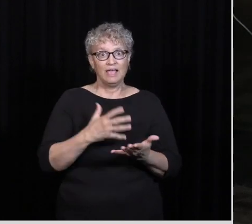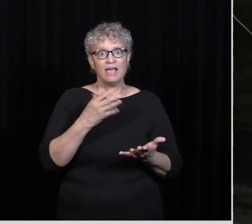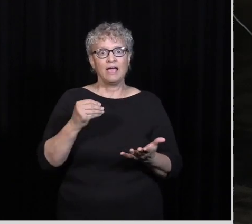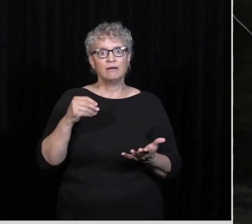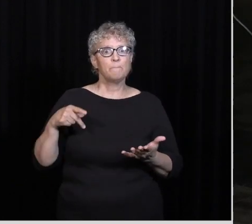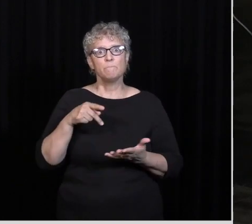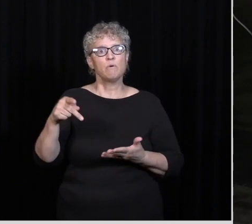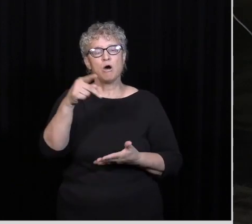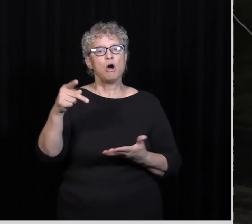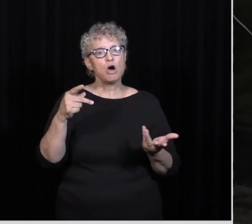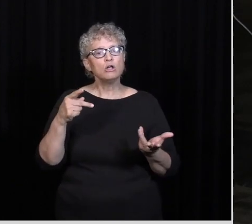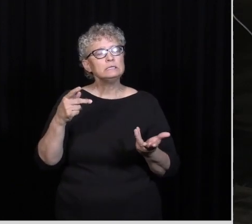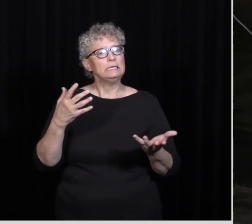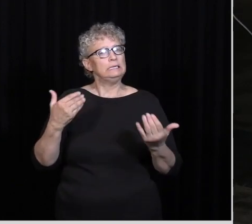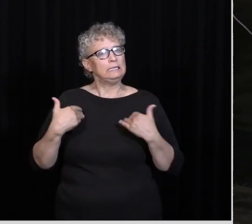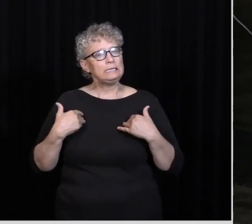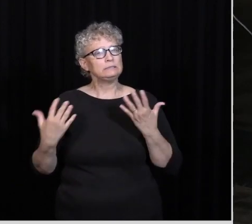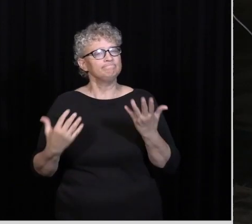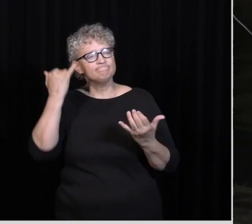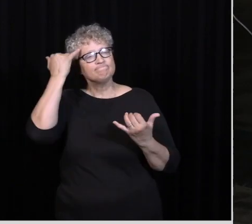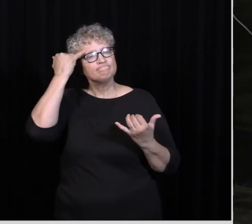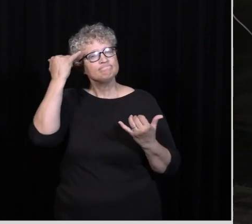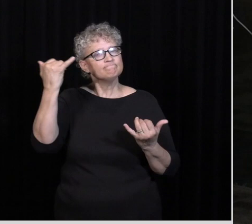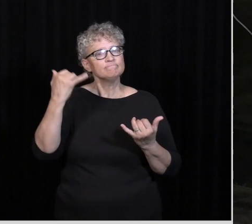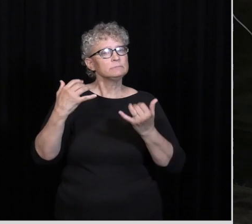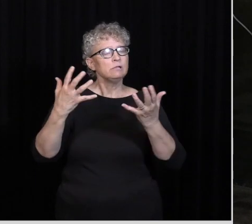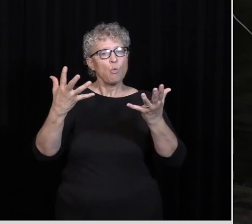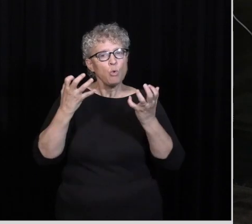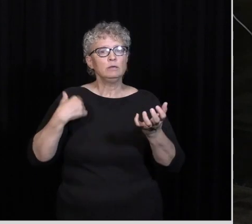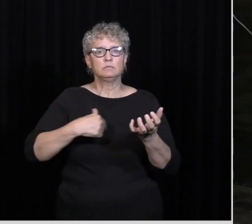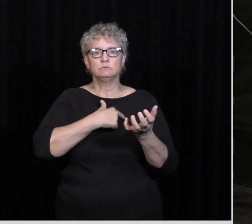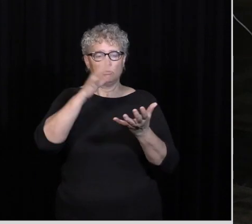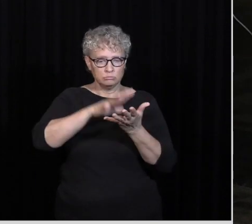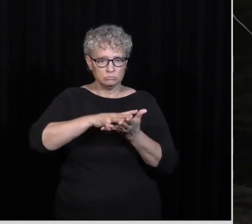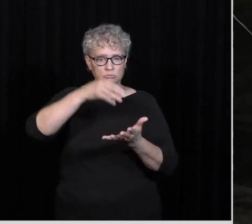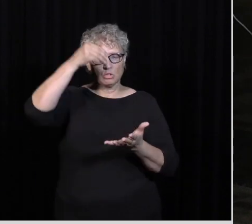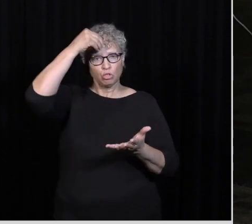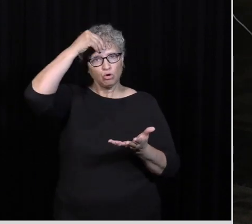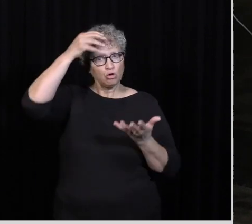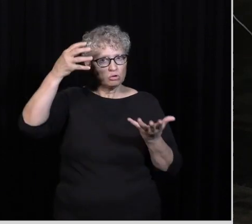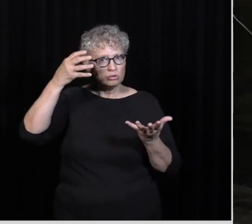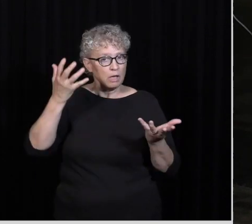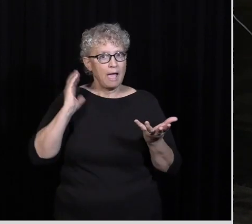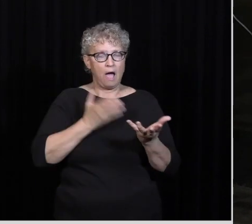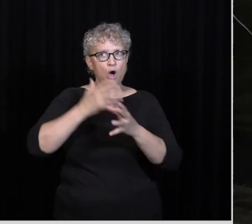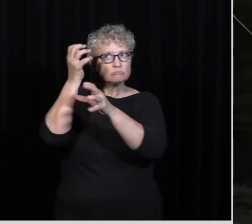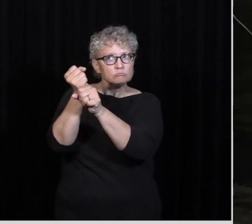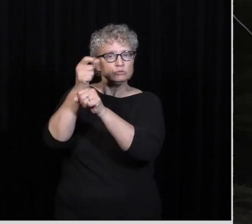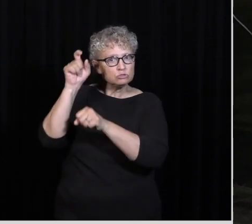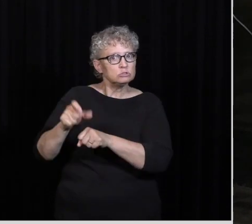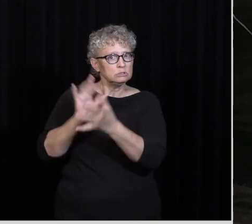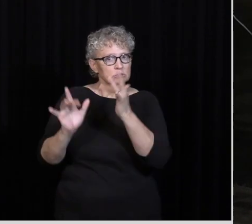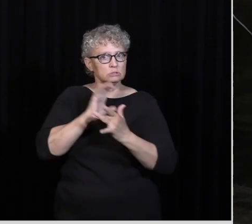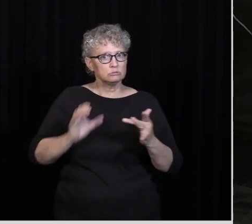looking to him He's got this idea today Where he wants us to learn Right, that our confidence Should be in Jesus Christ